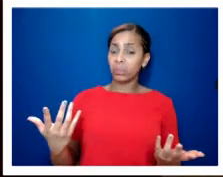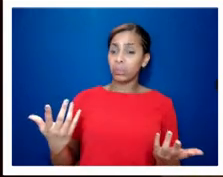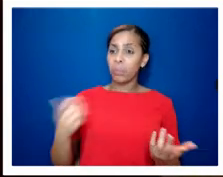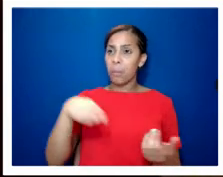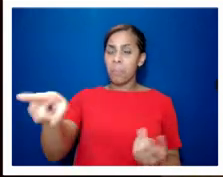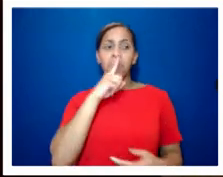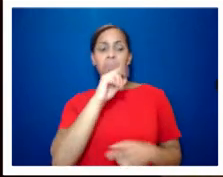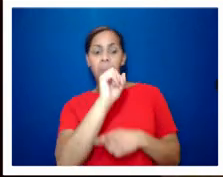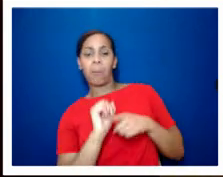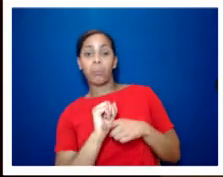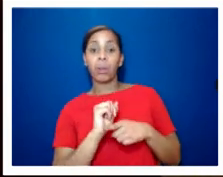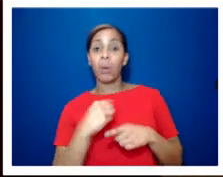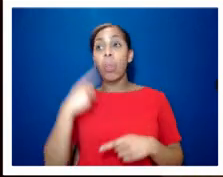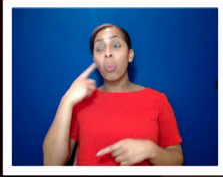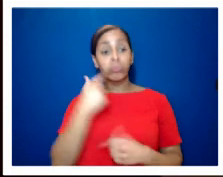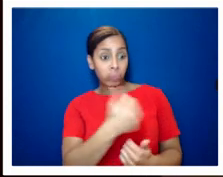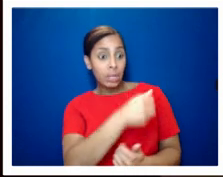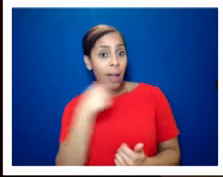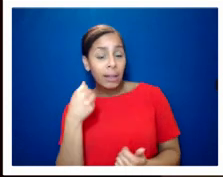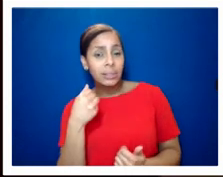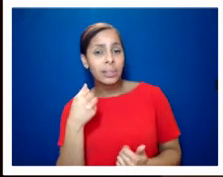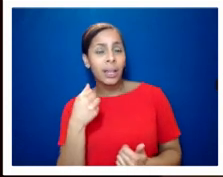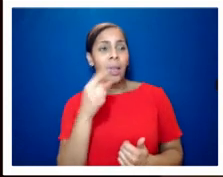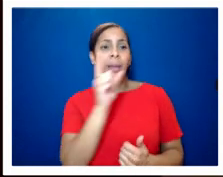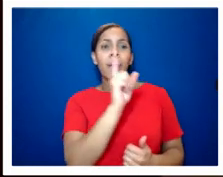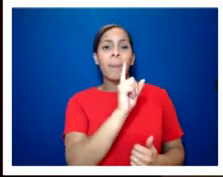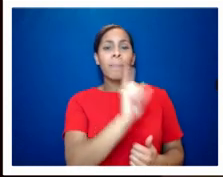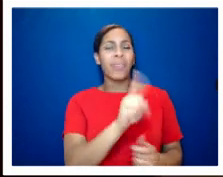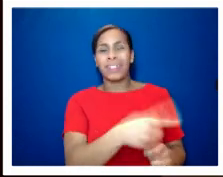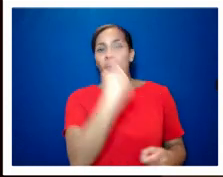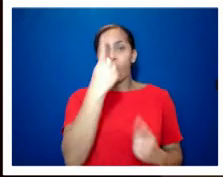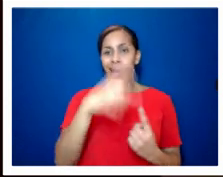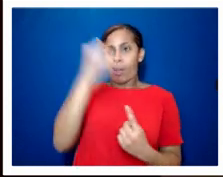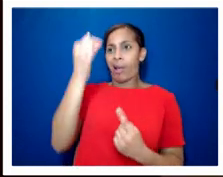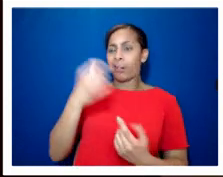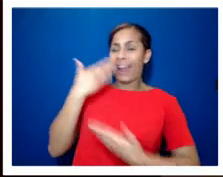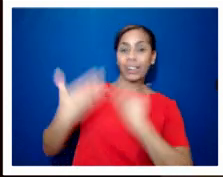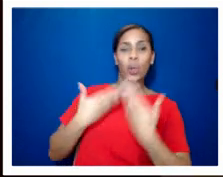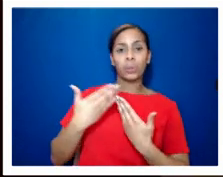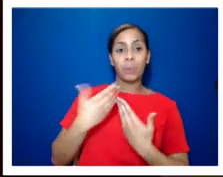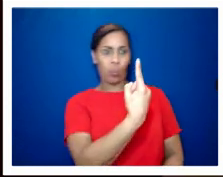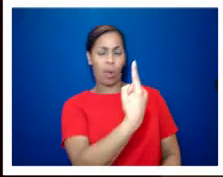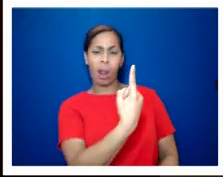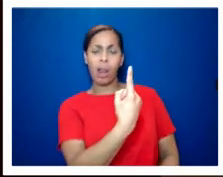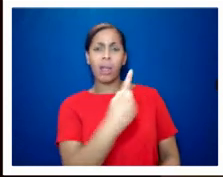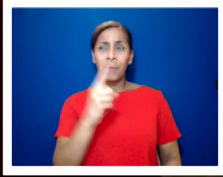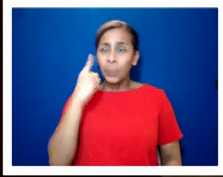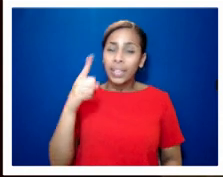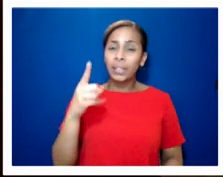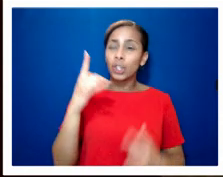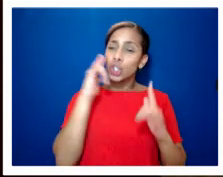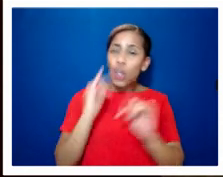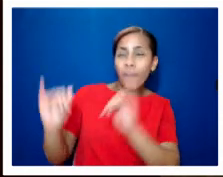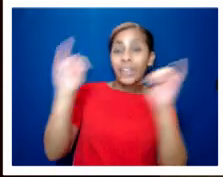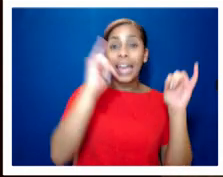i feel in a way that's quite a representative little kind of anecdote um and when you look at kind of surveys um there's um the charity